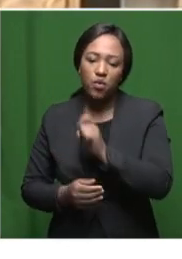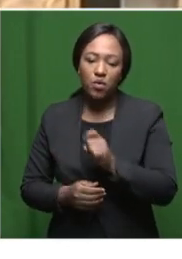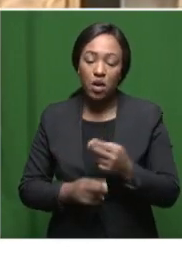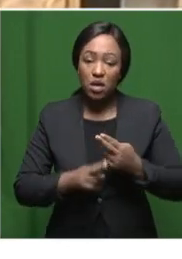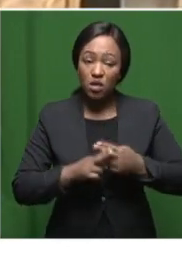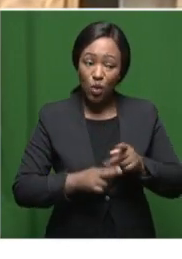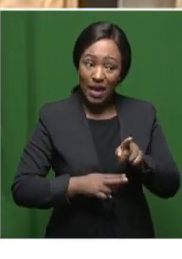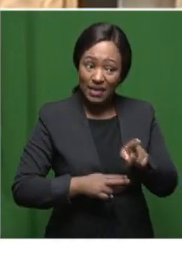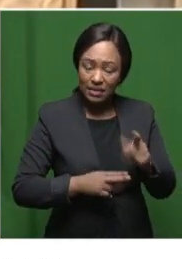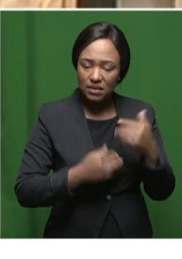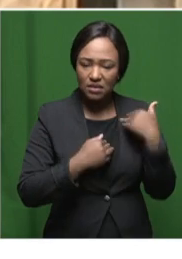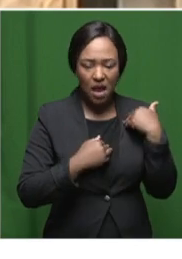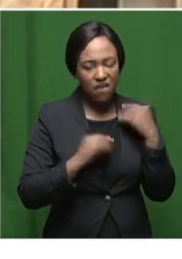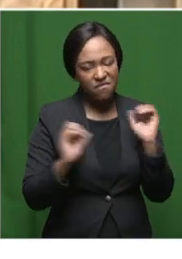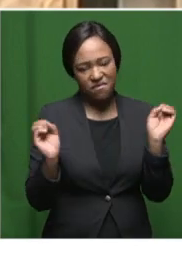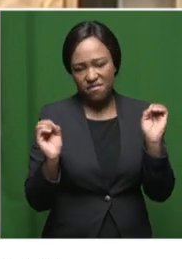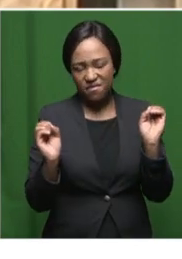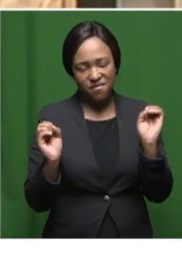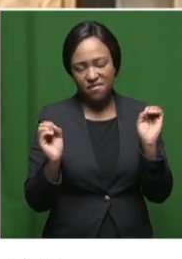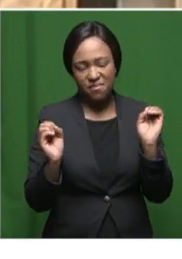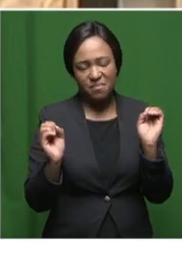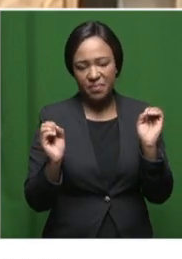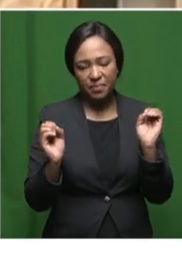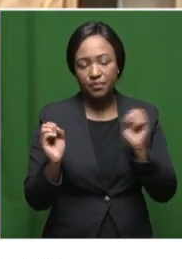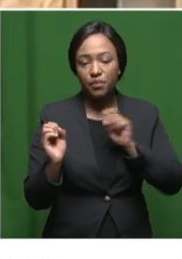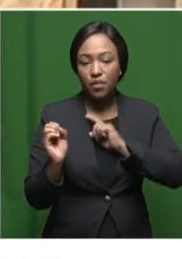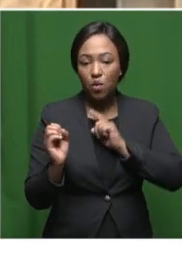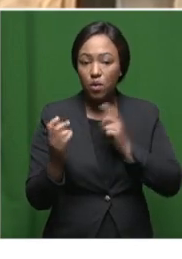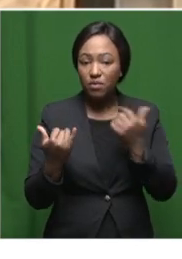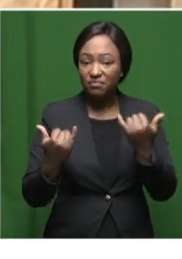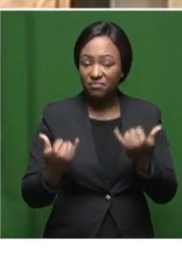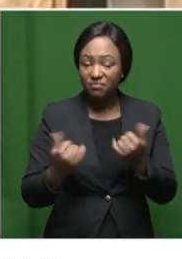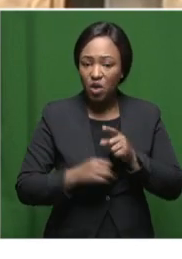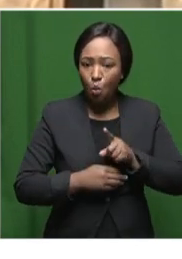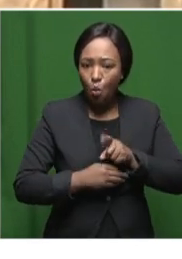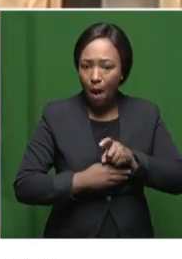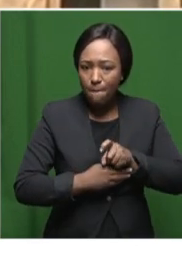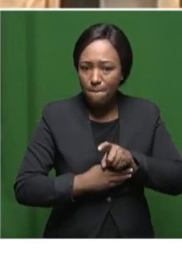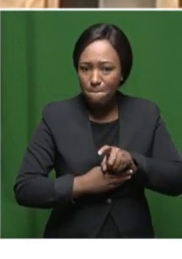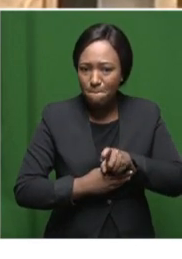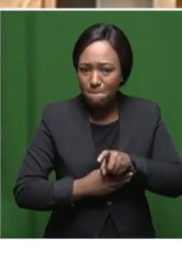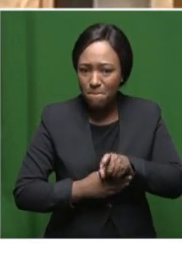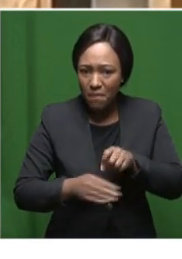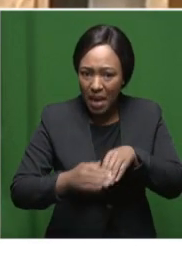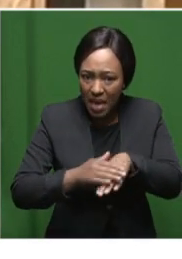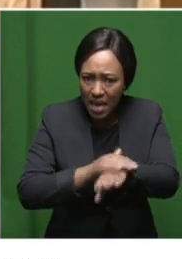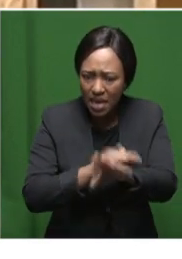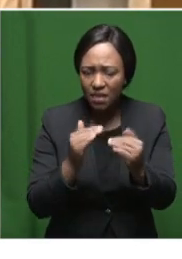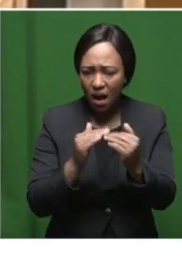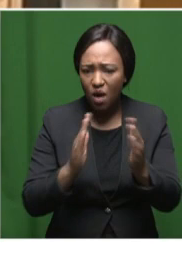He says the toilets are not safe as there are worms that are calling into their houses.